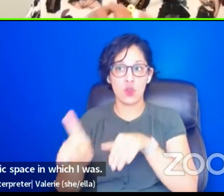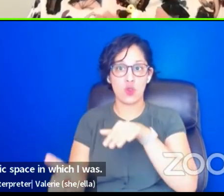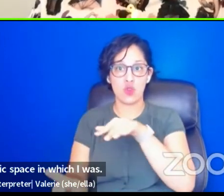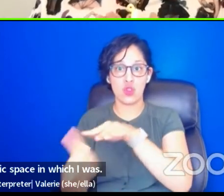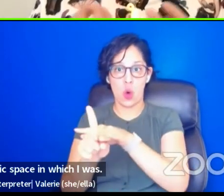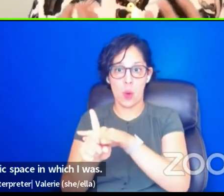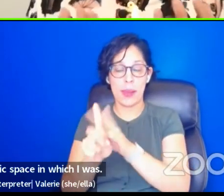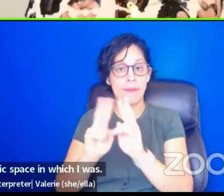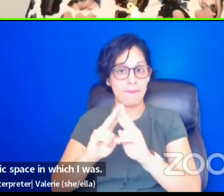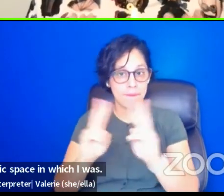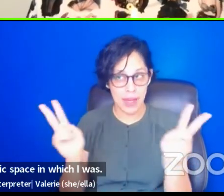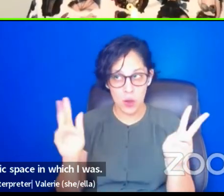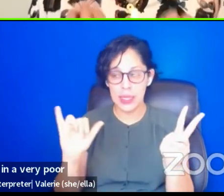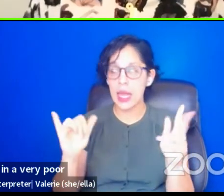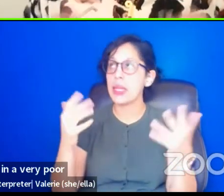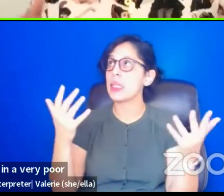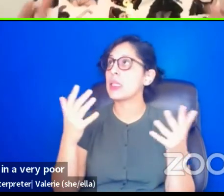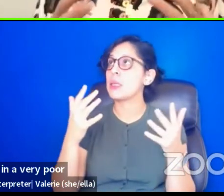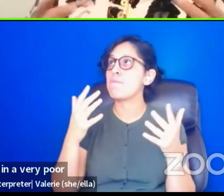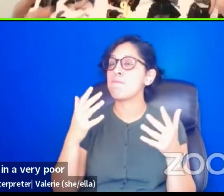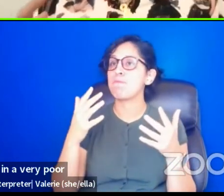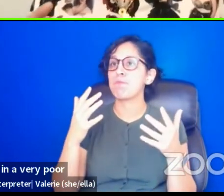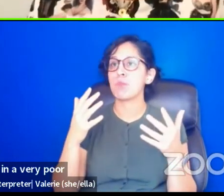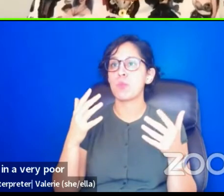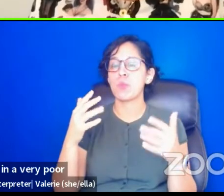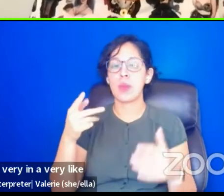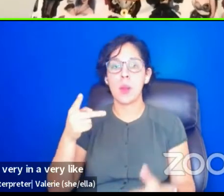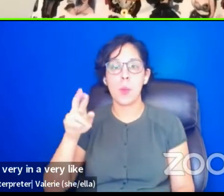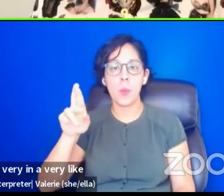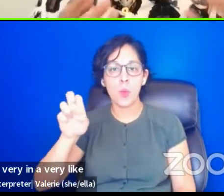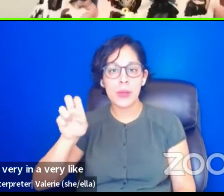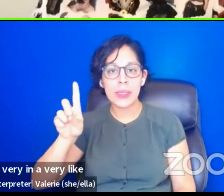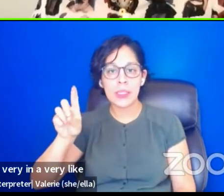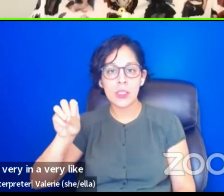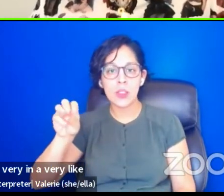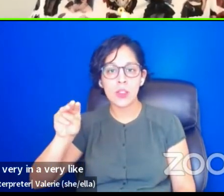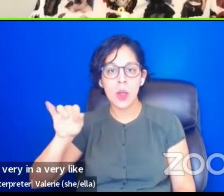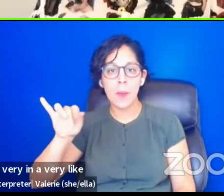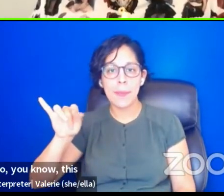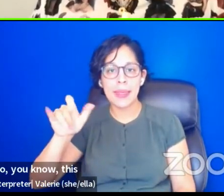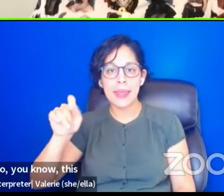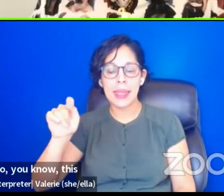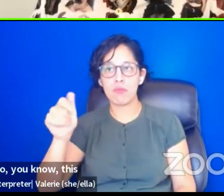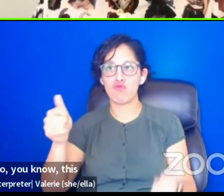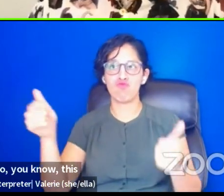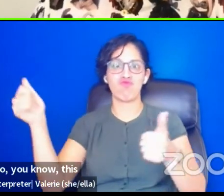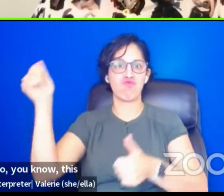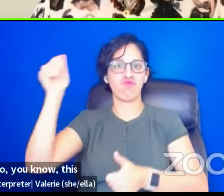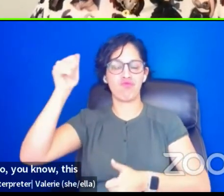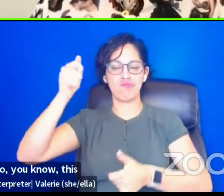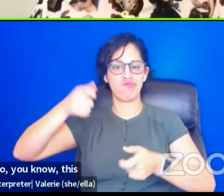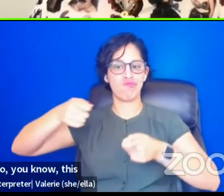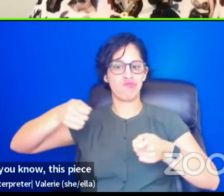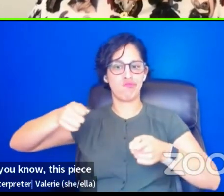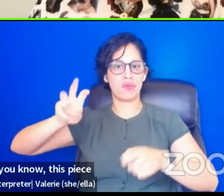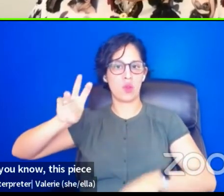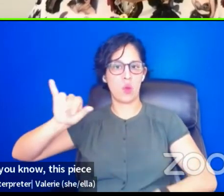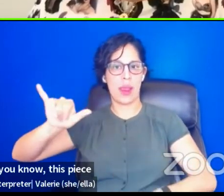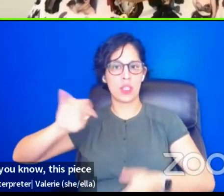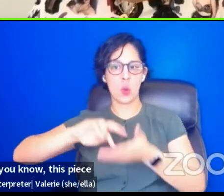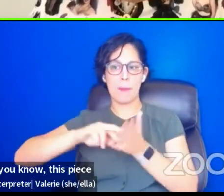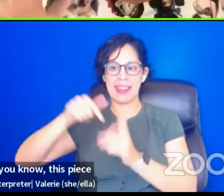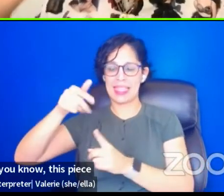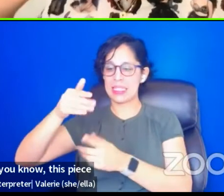in a very like predominant way. Like I have to, you know, this piece that I'm working on makes me be present